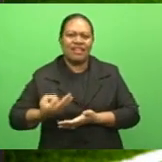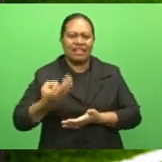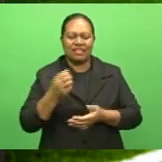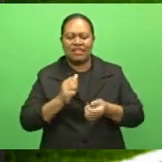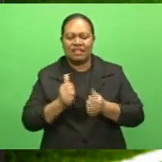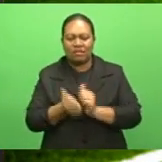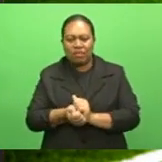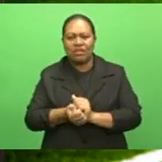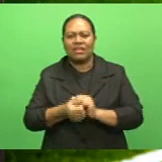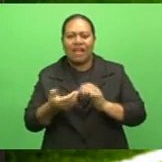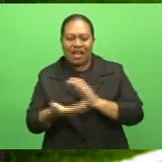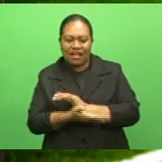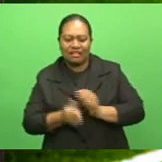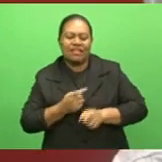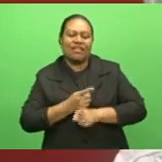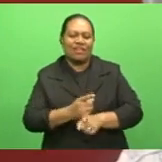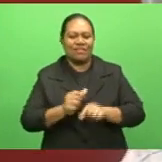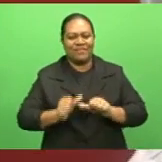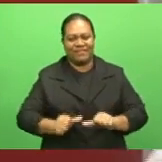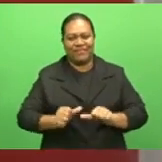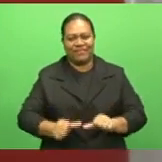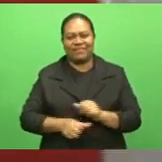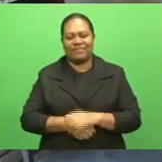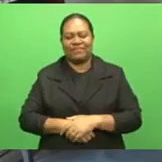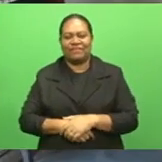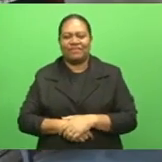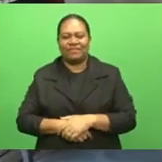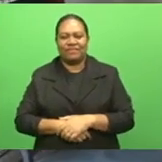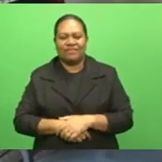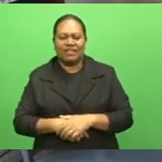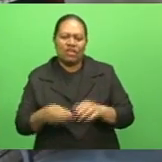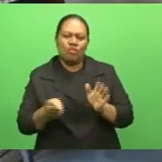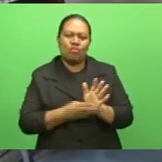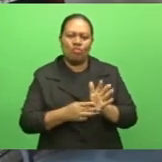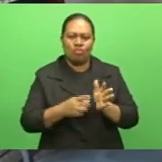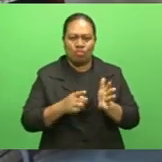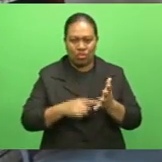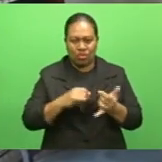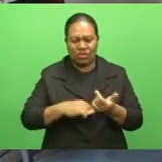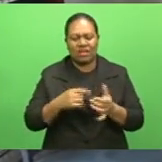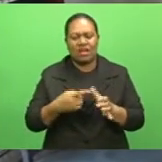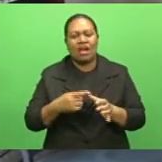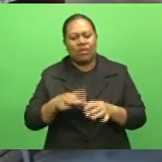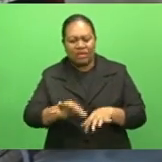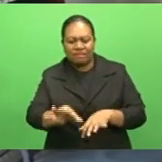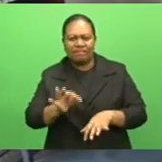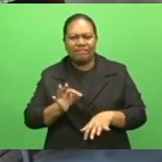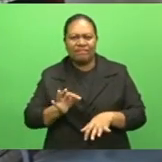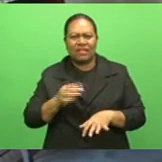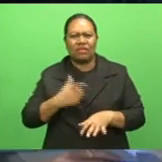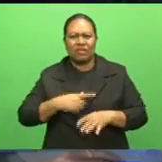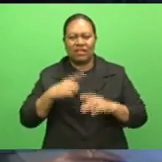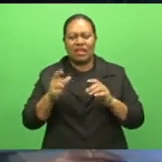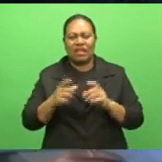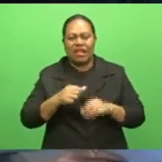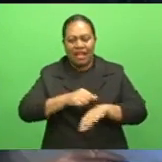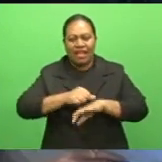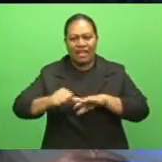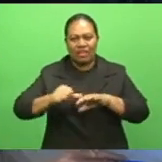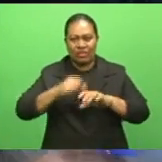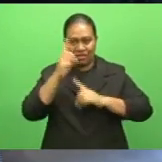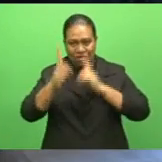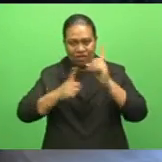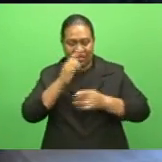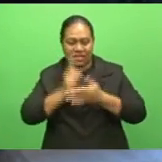guidance of President Rajesh Patel. Moussa was elected unopposed during the annual Congress today. Moussa was